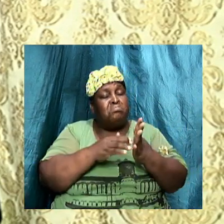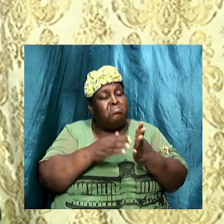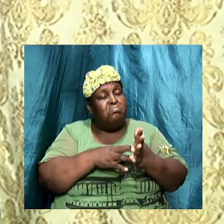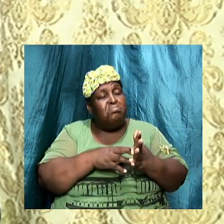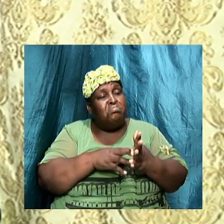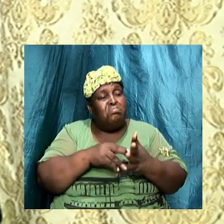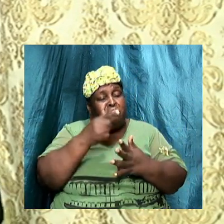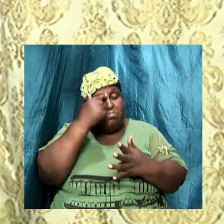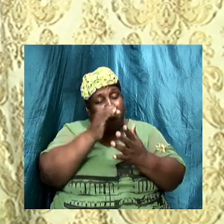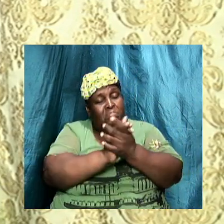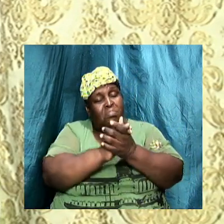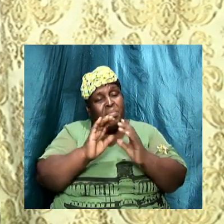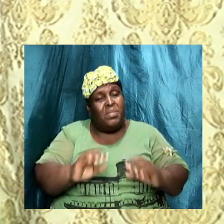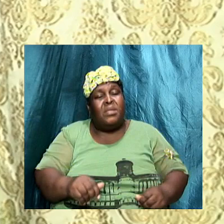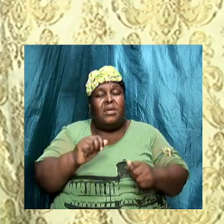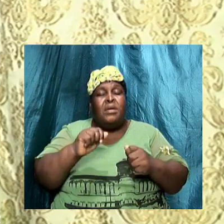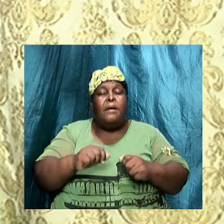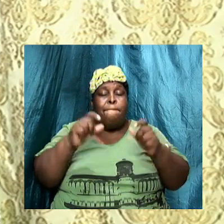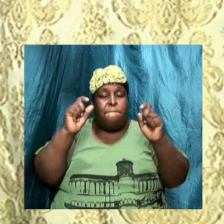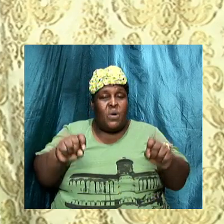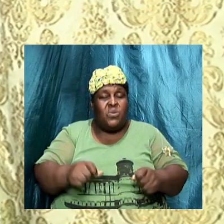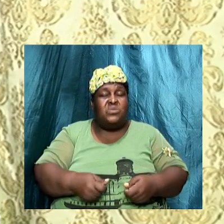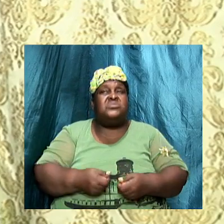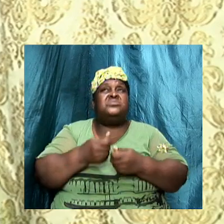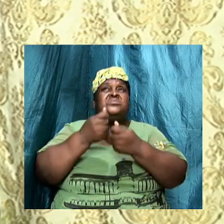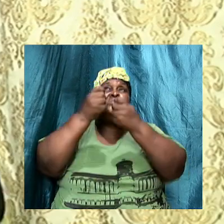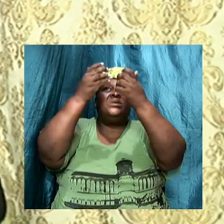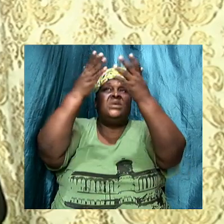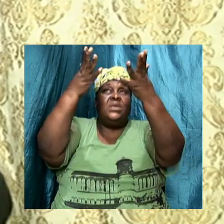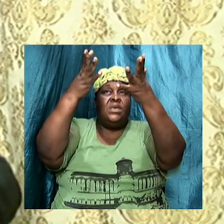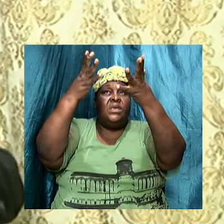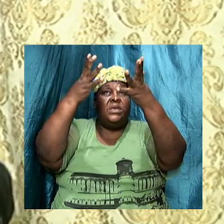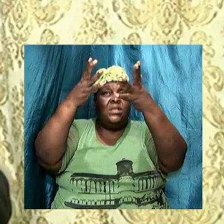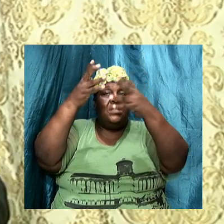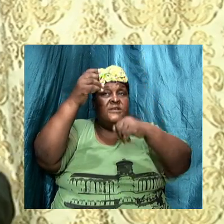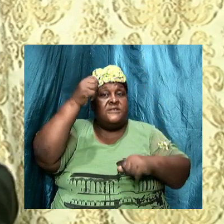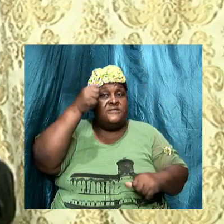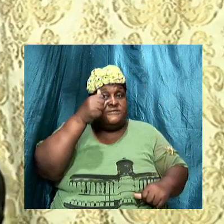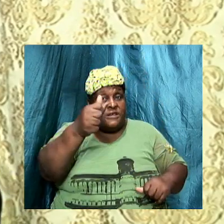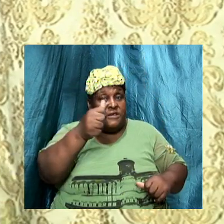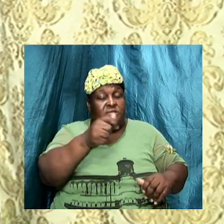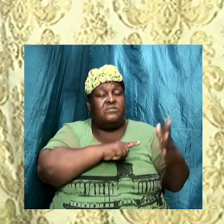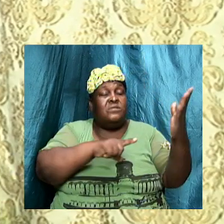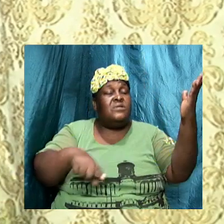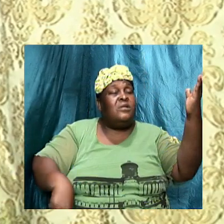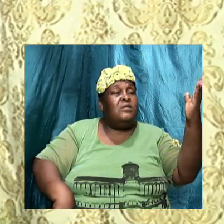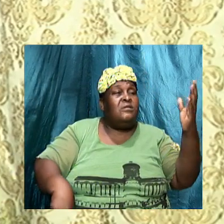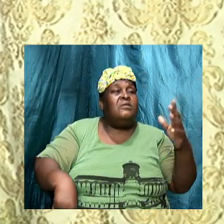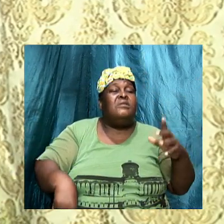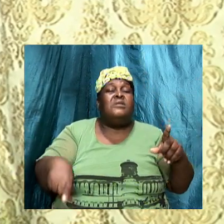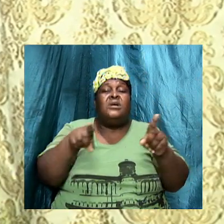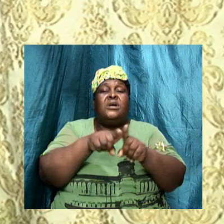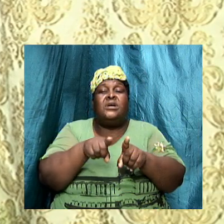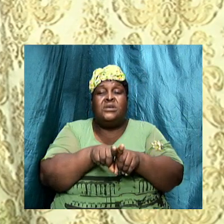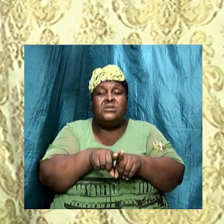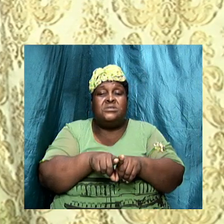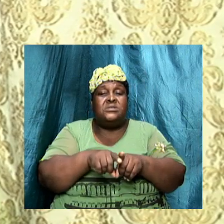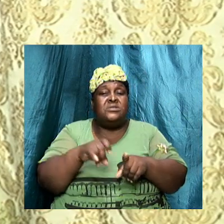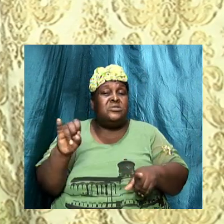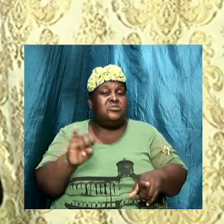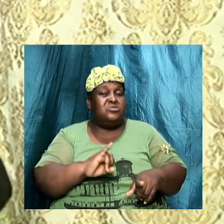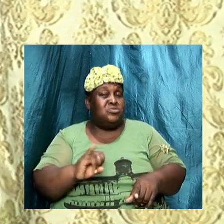entire being, must heal his entire self to the Lord as an instrument of righteousness.